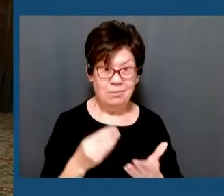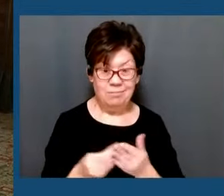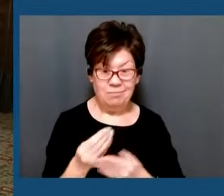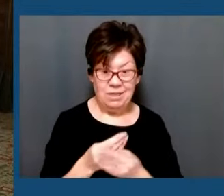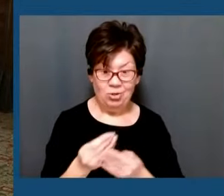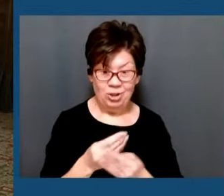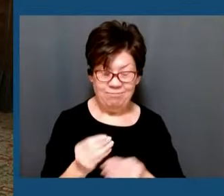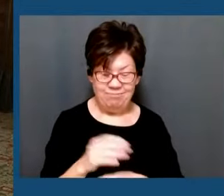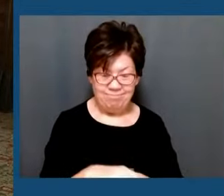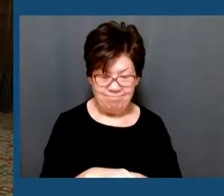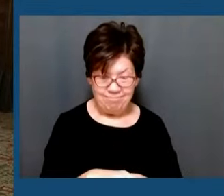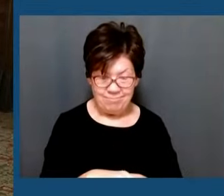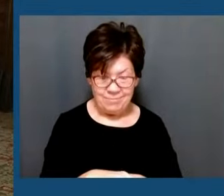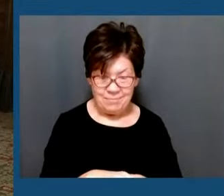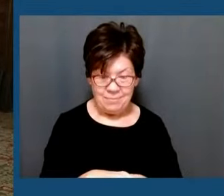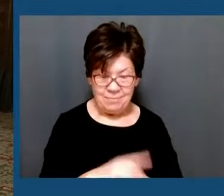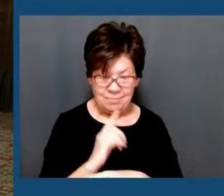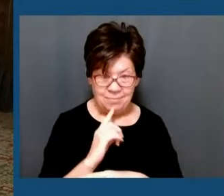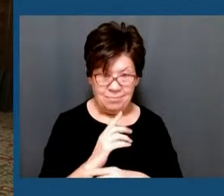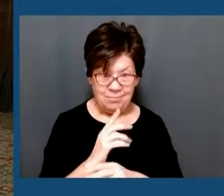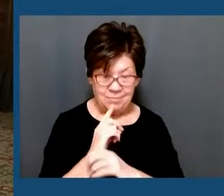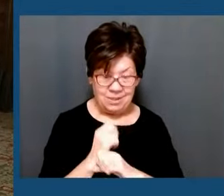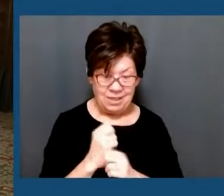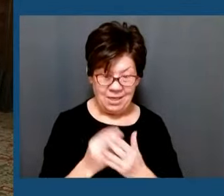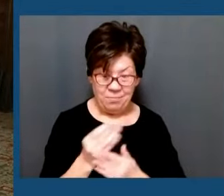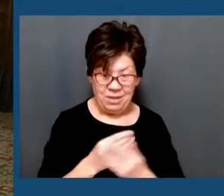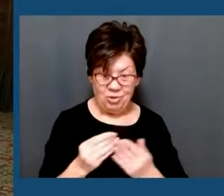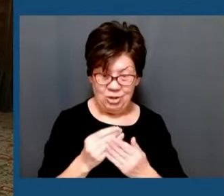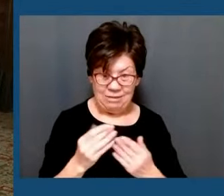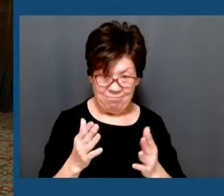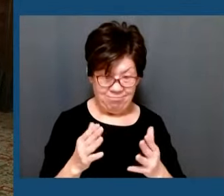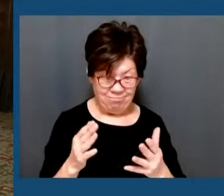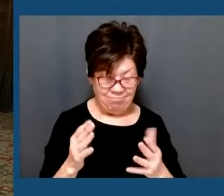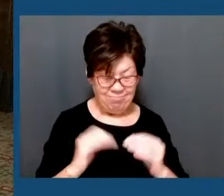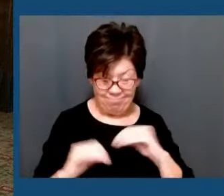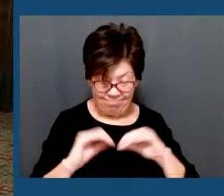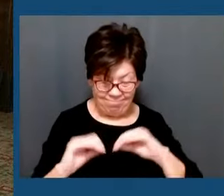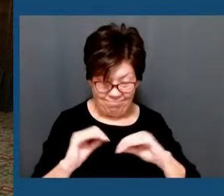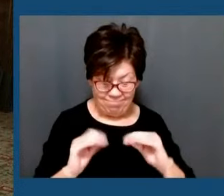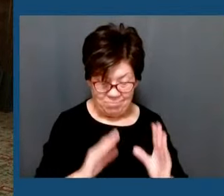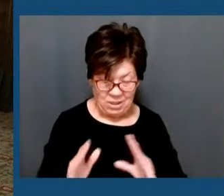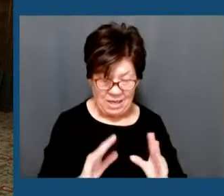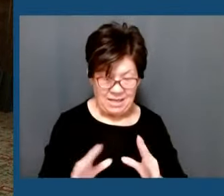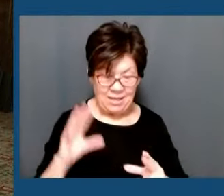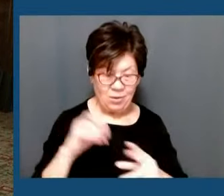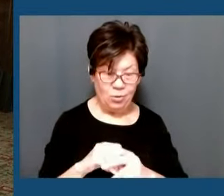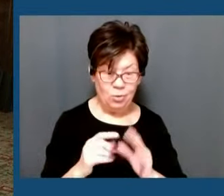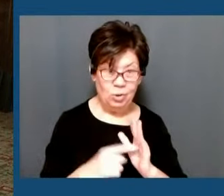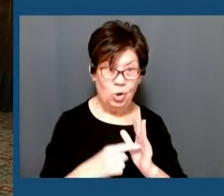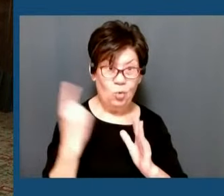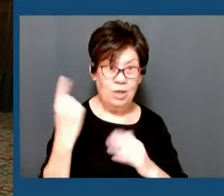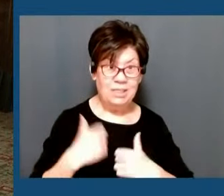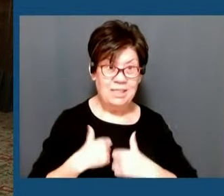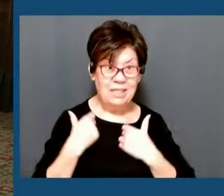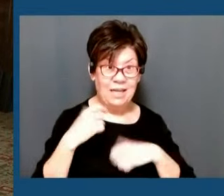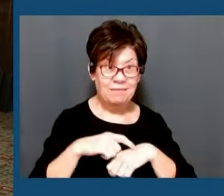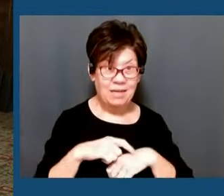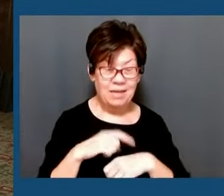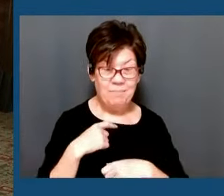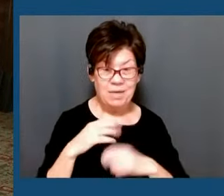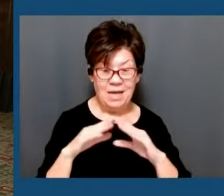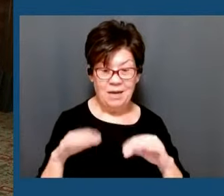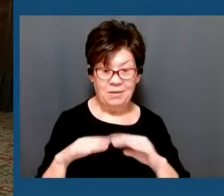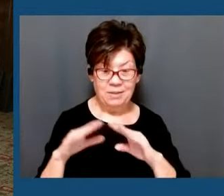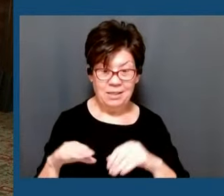Getting a budget done that includes a once-in-a-lifetime housing package may be the only